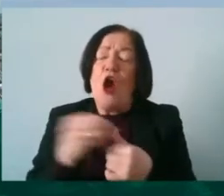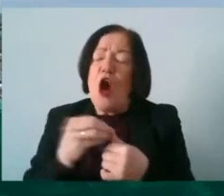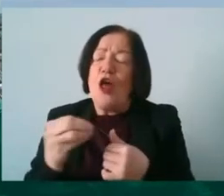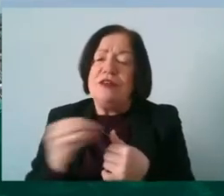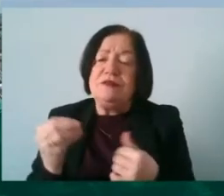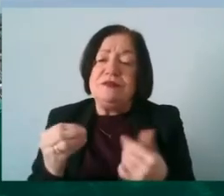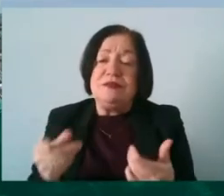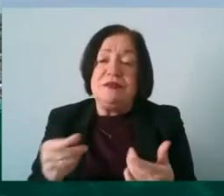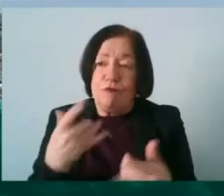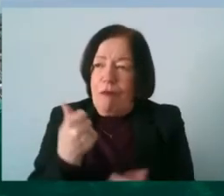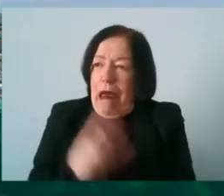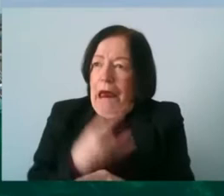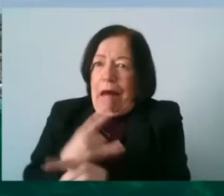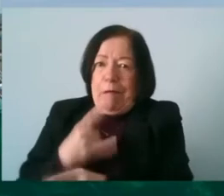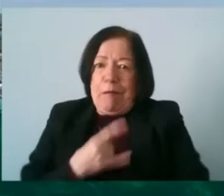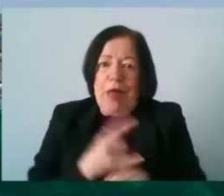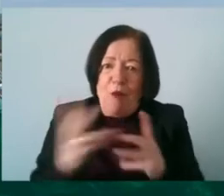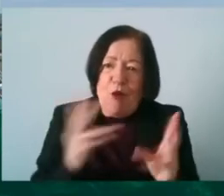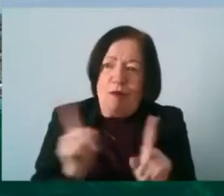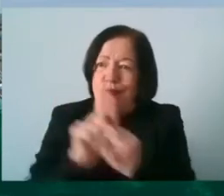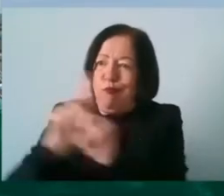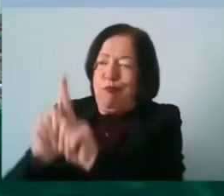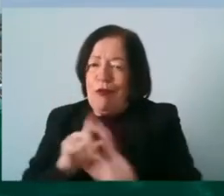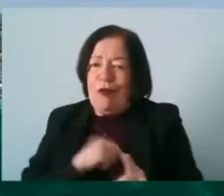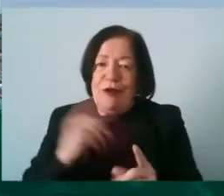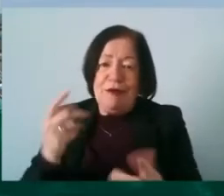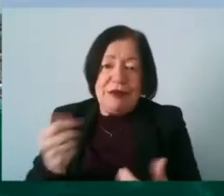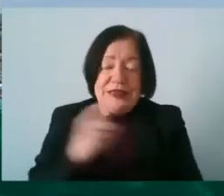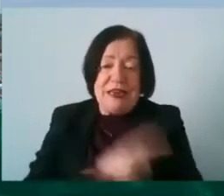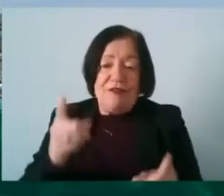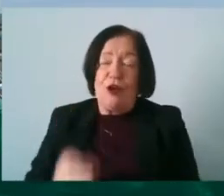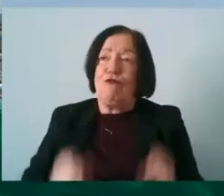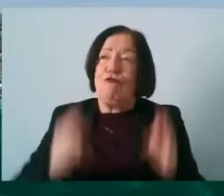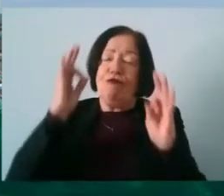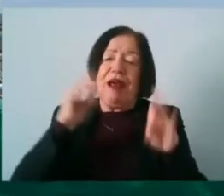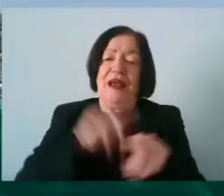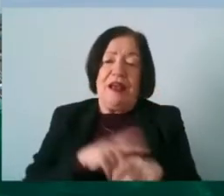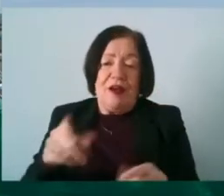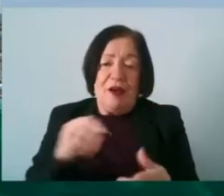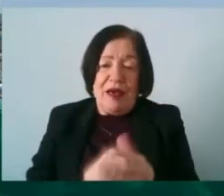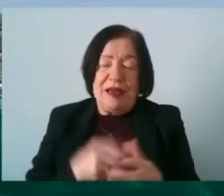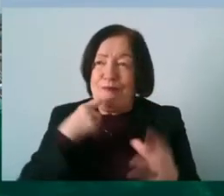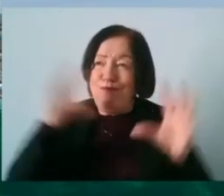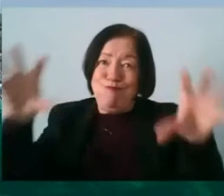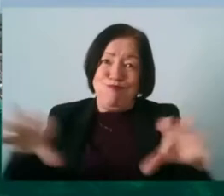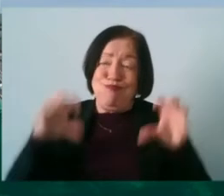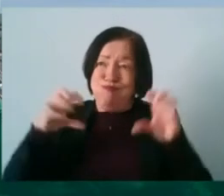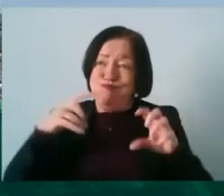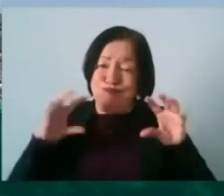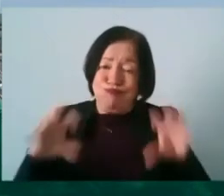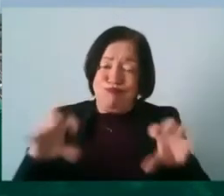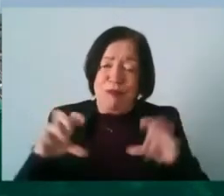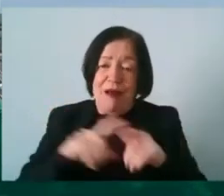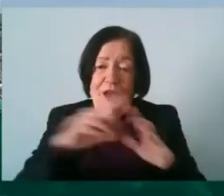very helpful and unworked with us to deliver what turned out to be a great occasion we had a packed stadium and all acquaintances